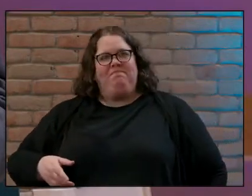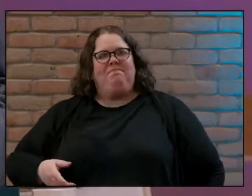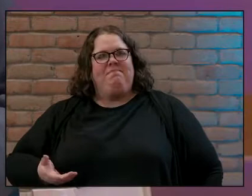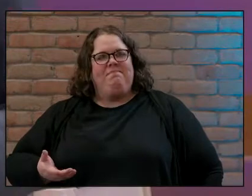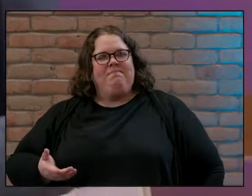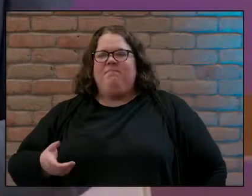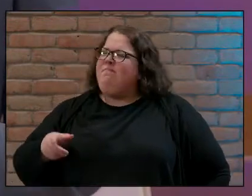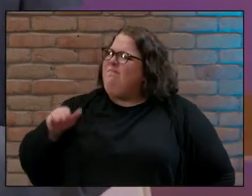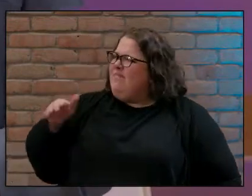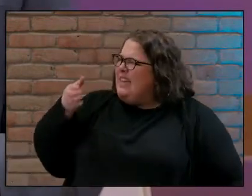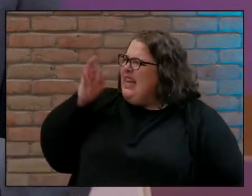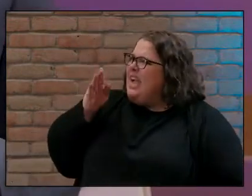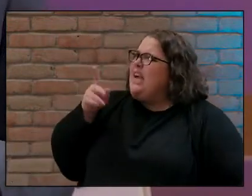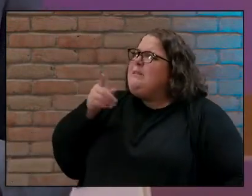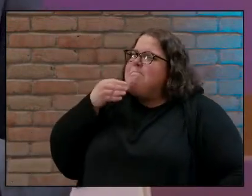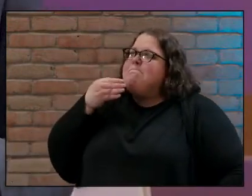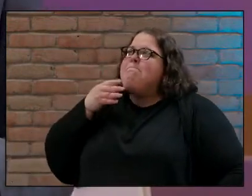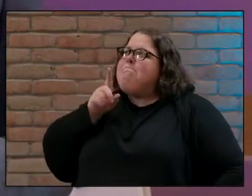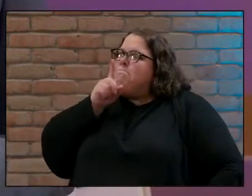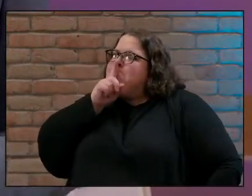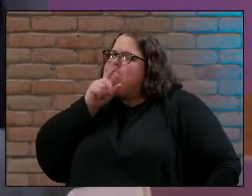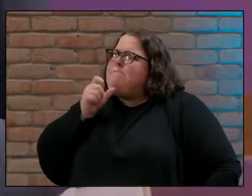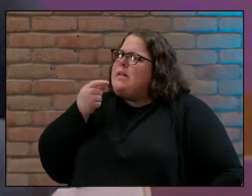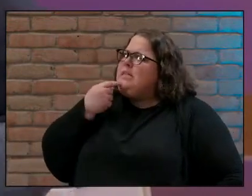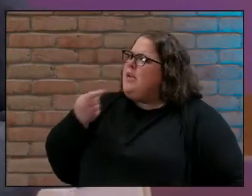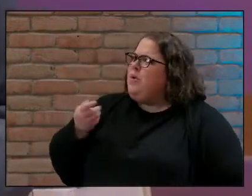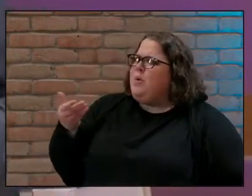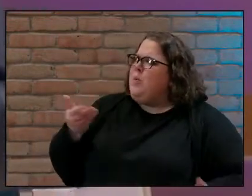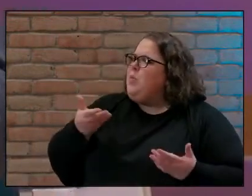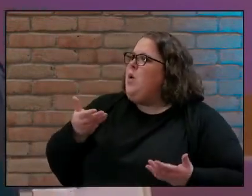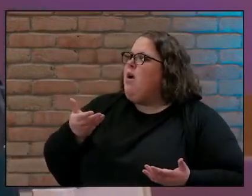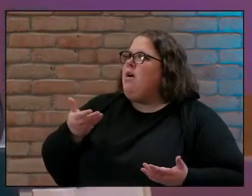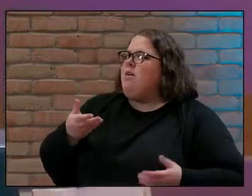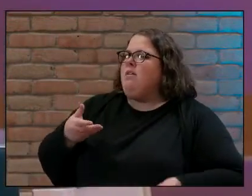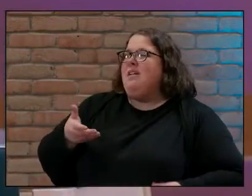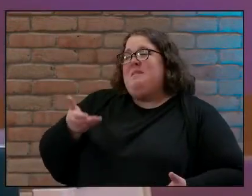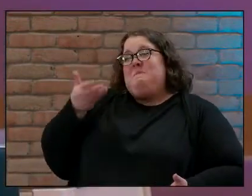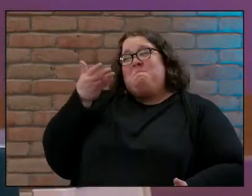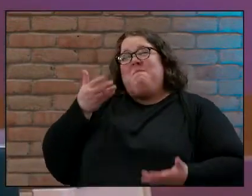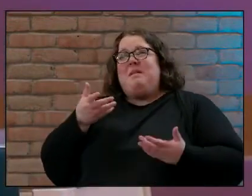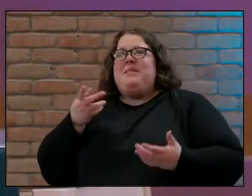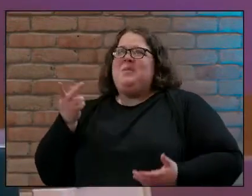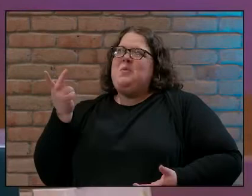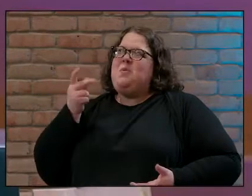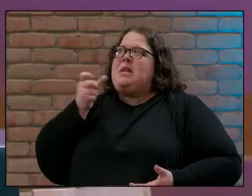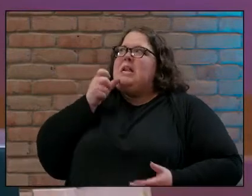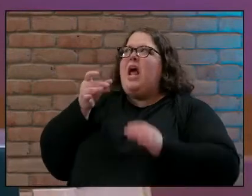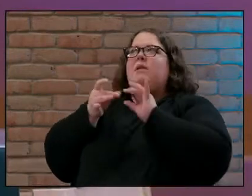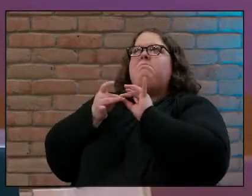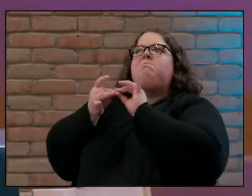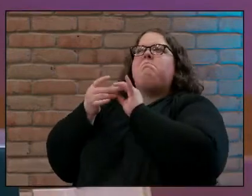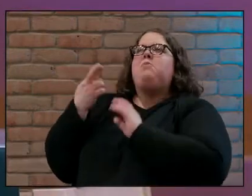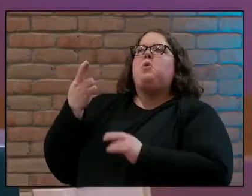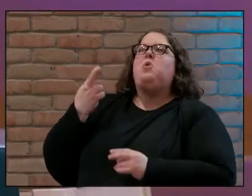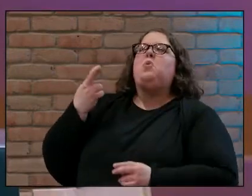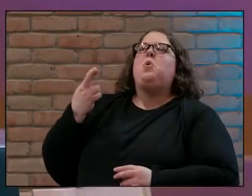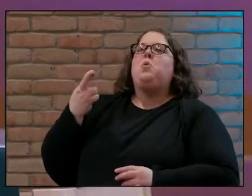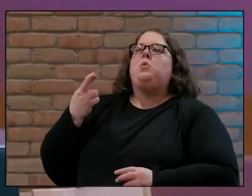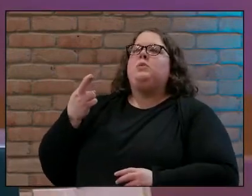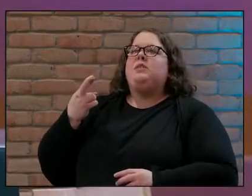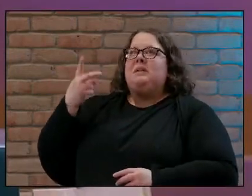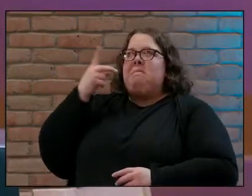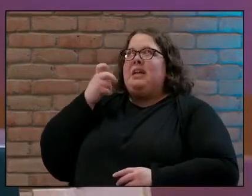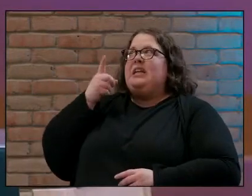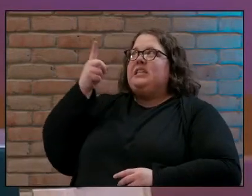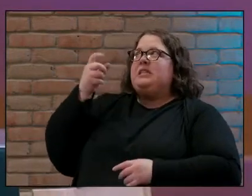isn't he telling you what doesn't he want you to know maybe you're not as close with him as you think you are because he's